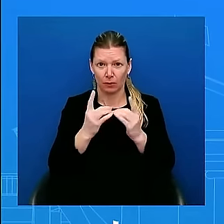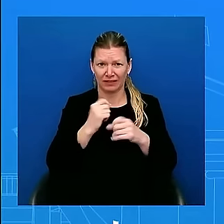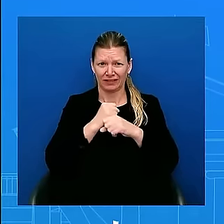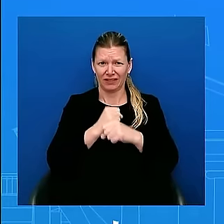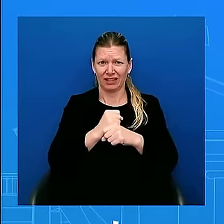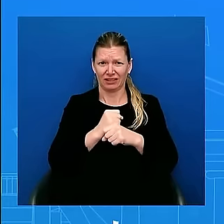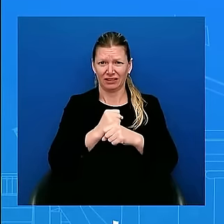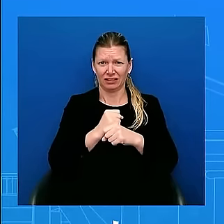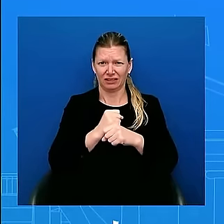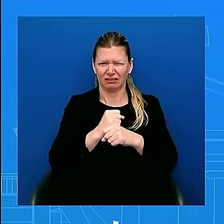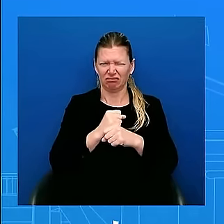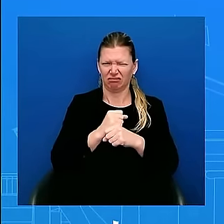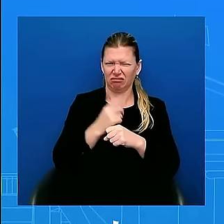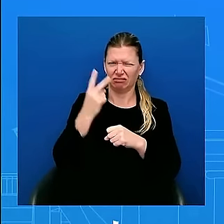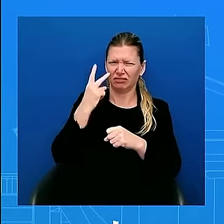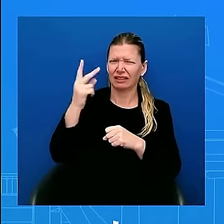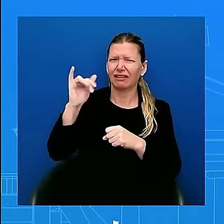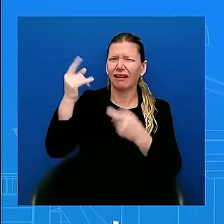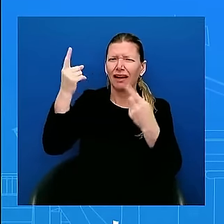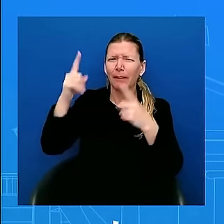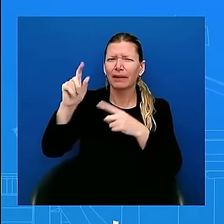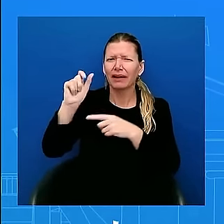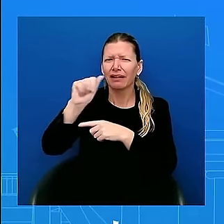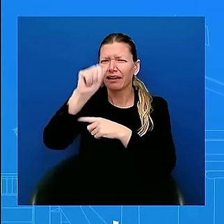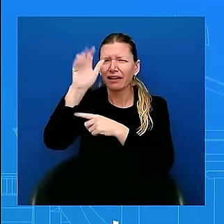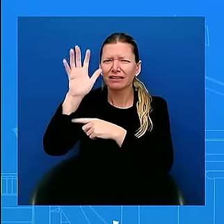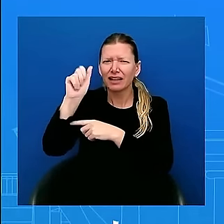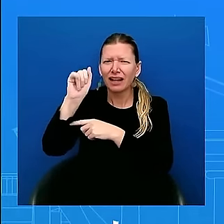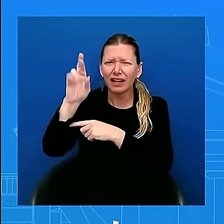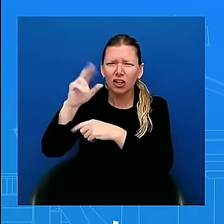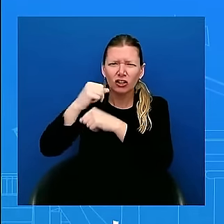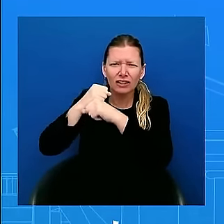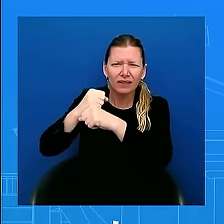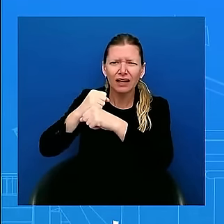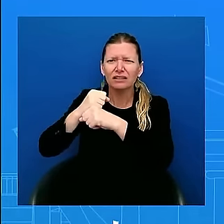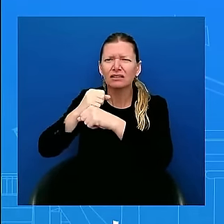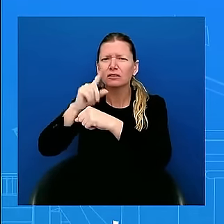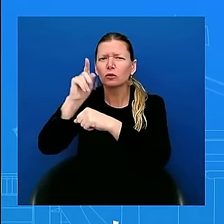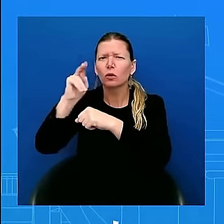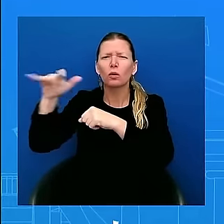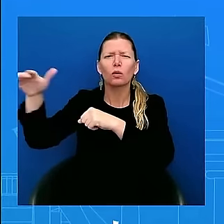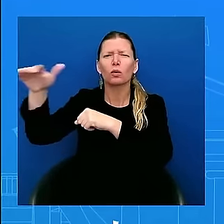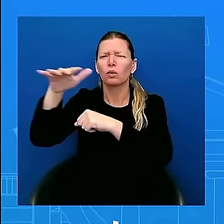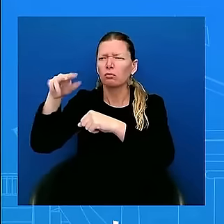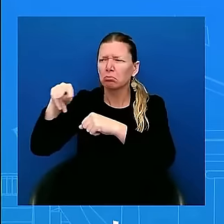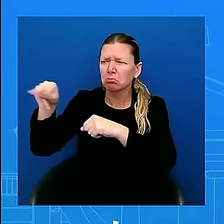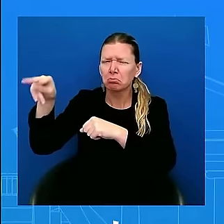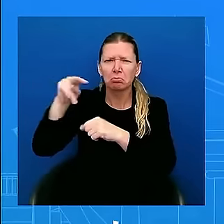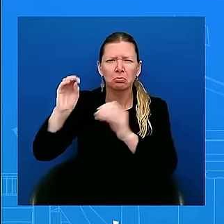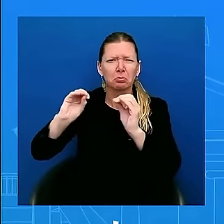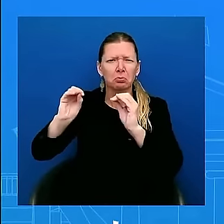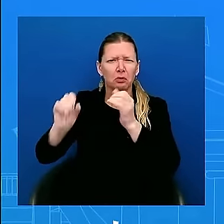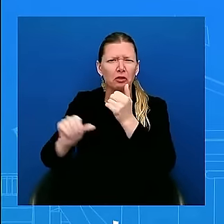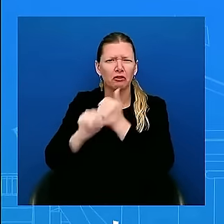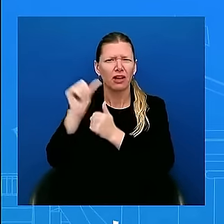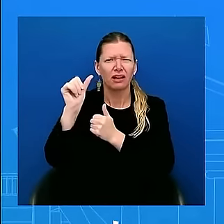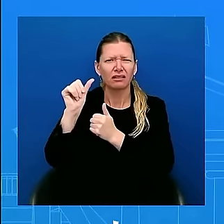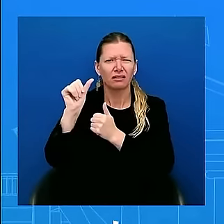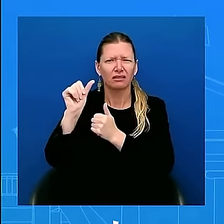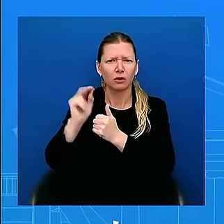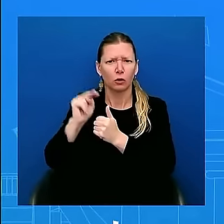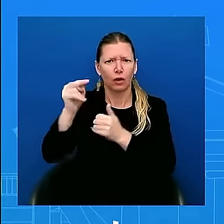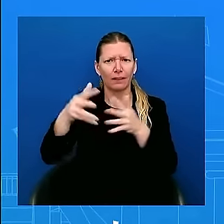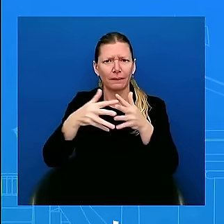as a threat. North American Aerospace Defense Command NORAD continues to monitor PRC and Russian